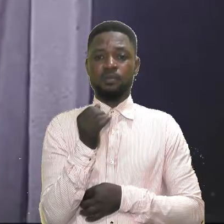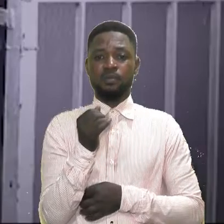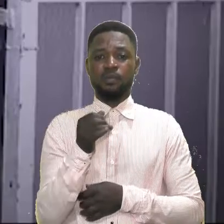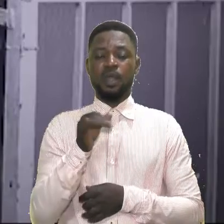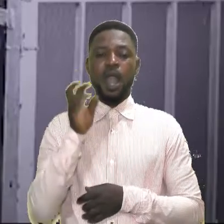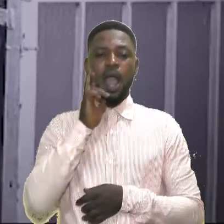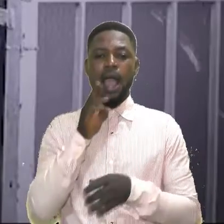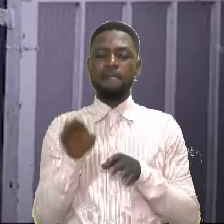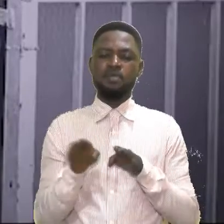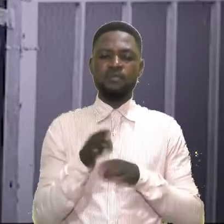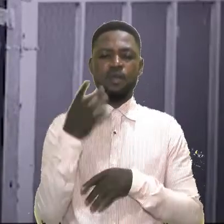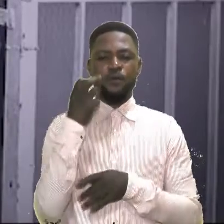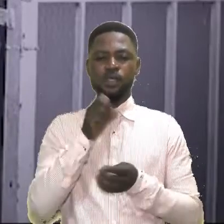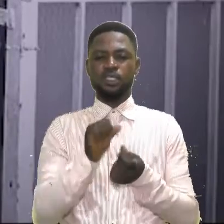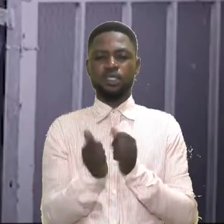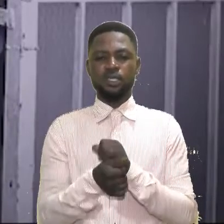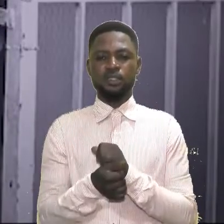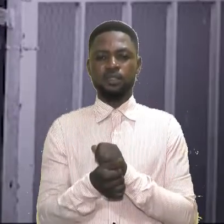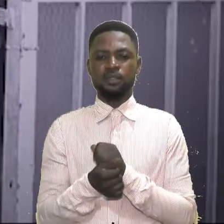felt her behaviour was strange.